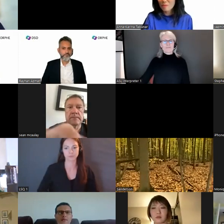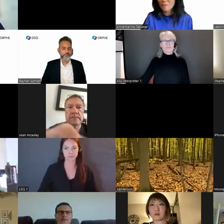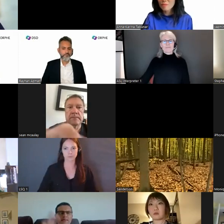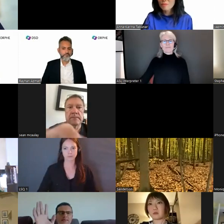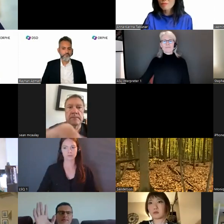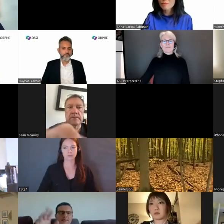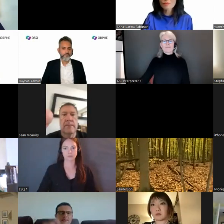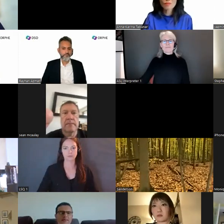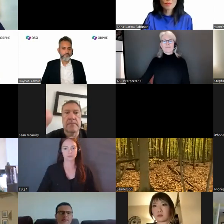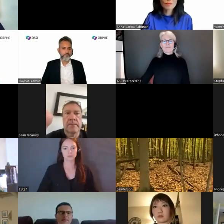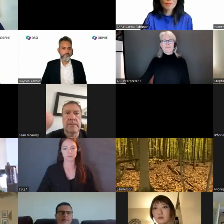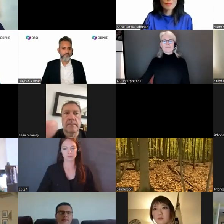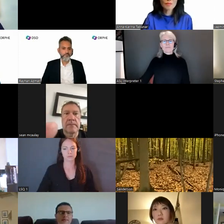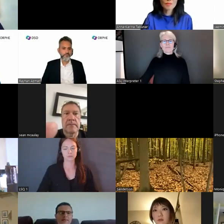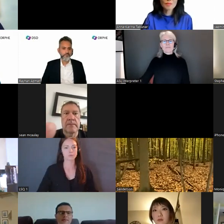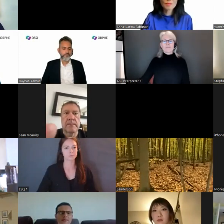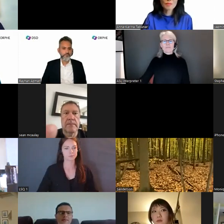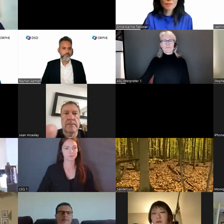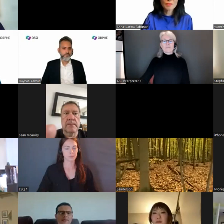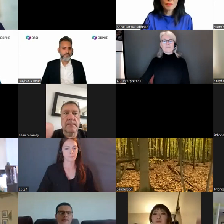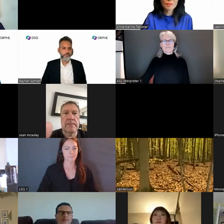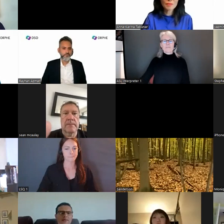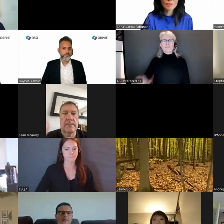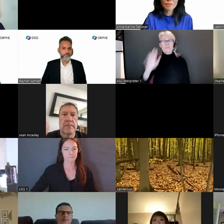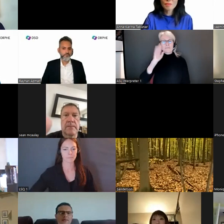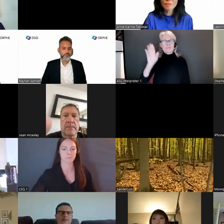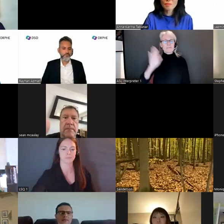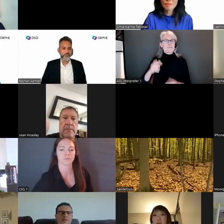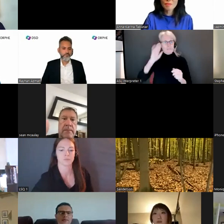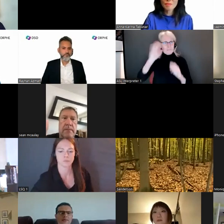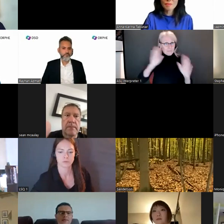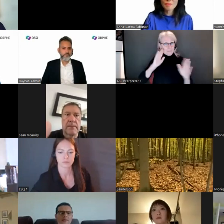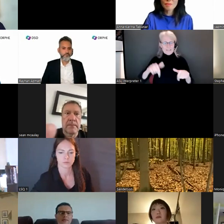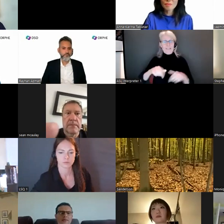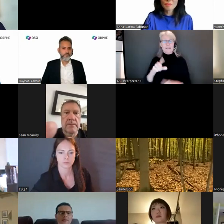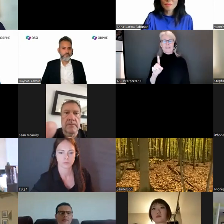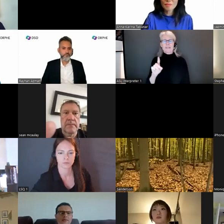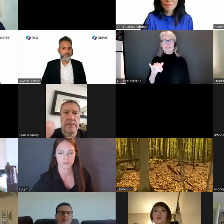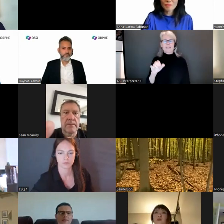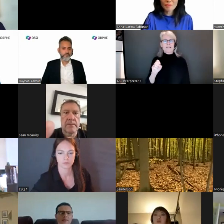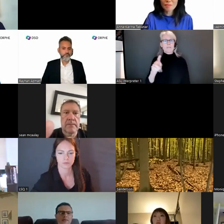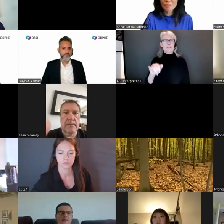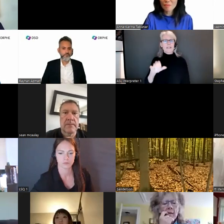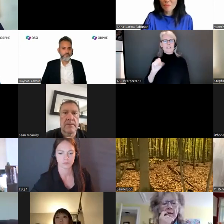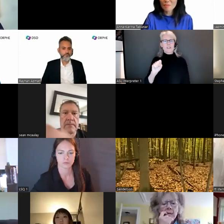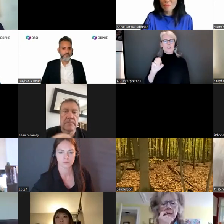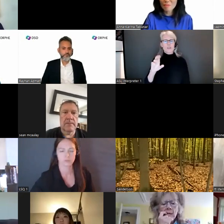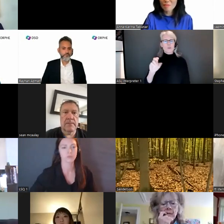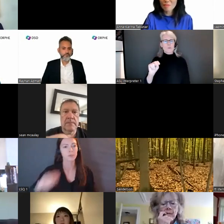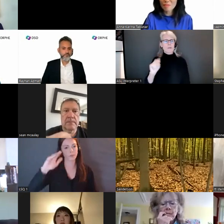Hey, it's 1.03. I think we're going to start. Hello, everyone. Welcome to the Disability Screens Office's